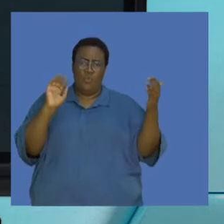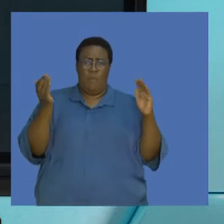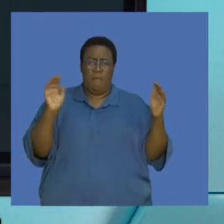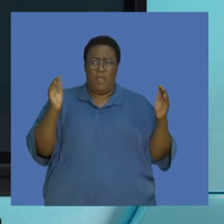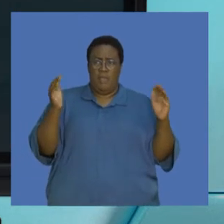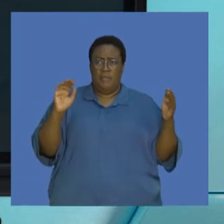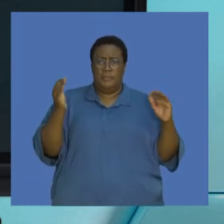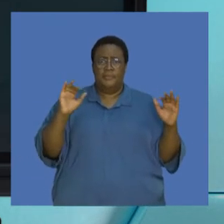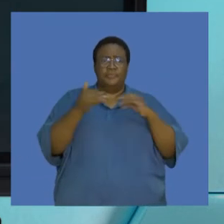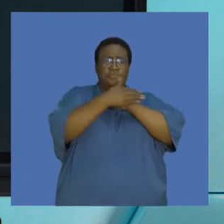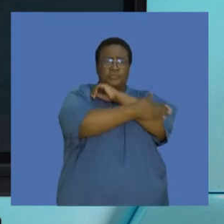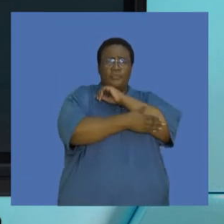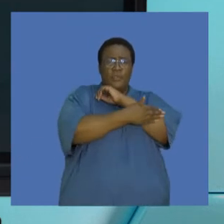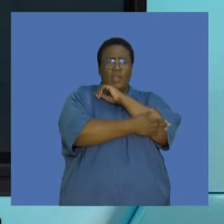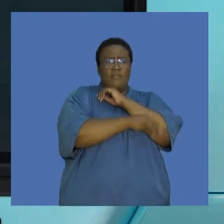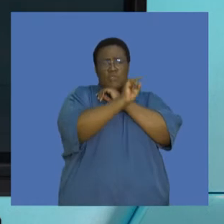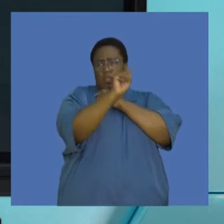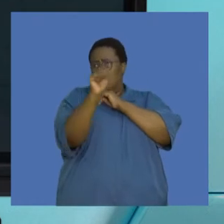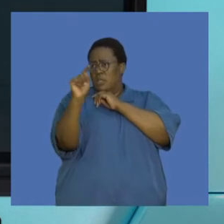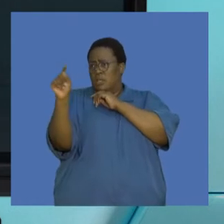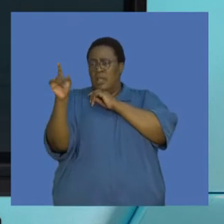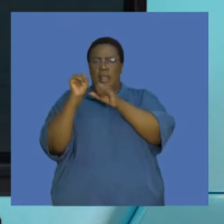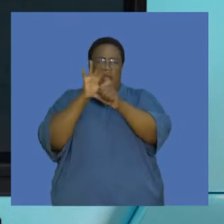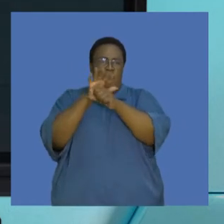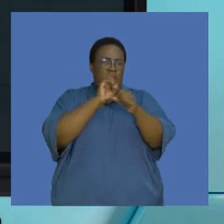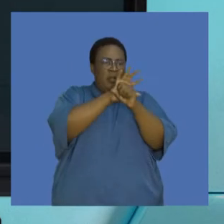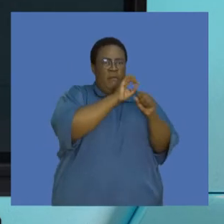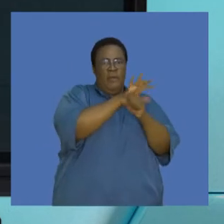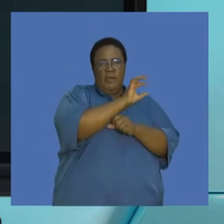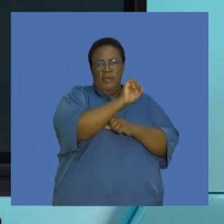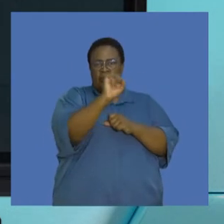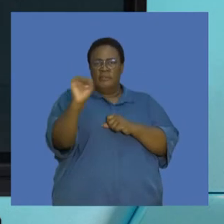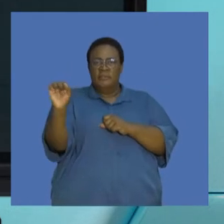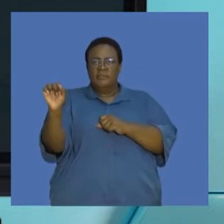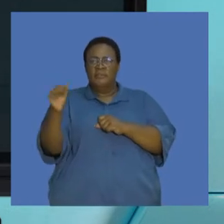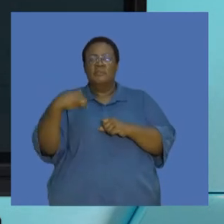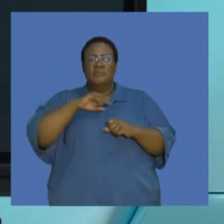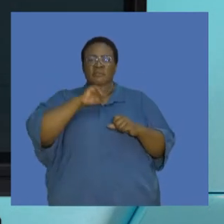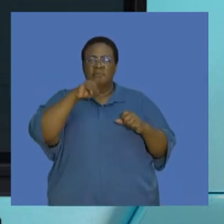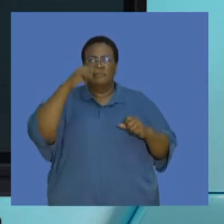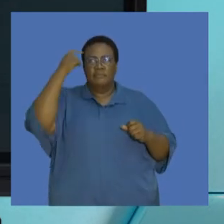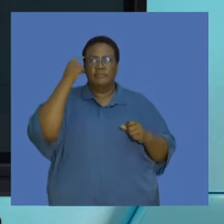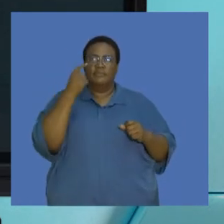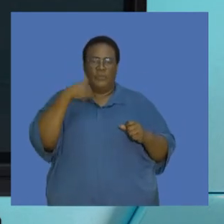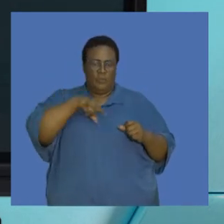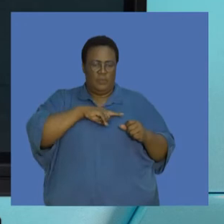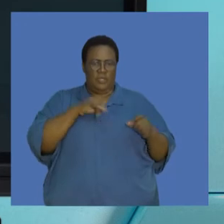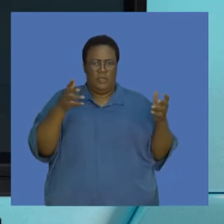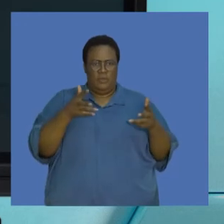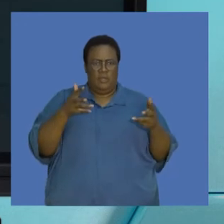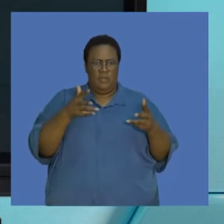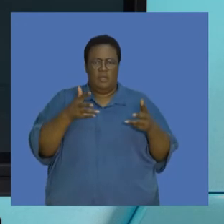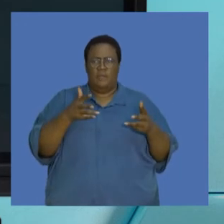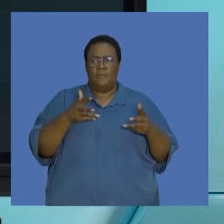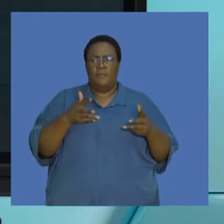of different countries and the impact that they have had in terms of the emissions, we would need to consider where we are in the